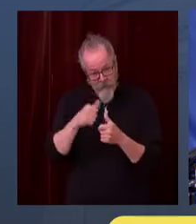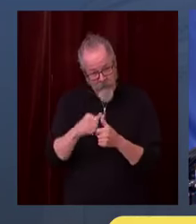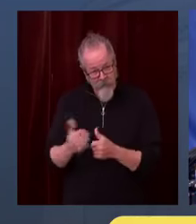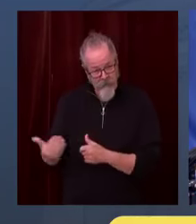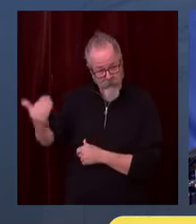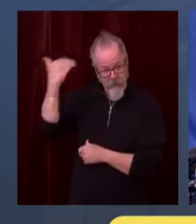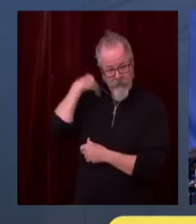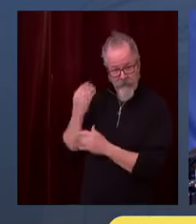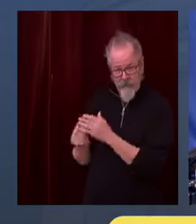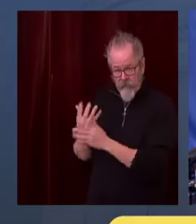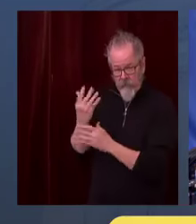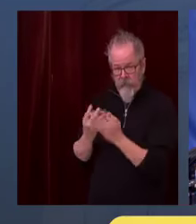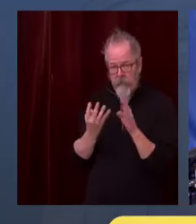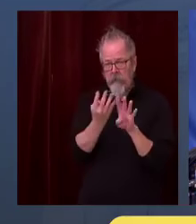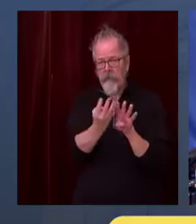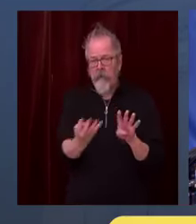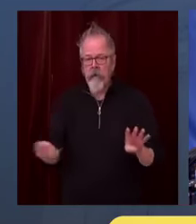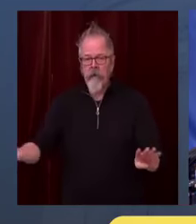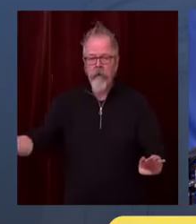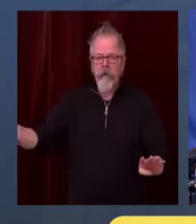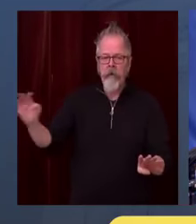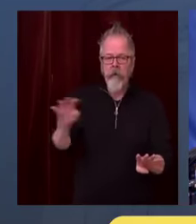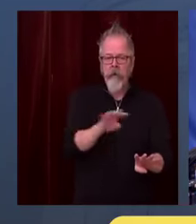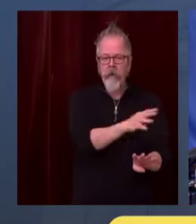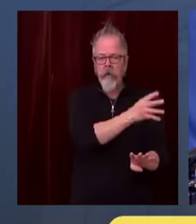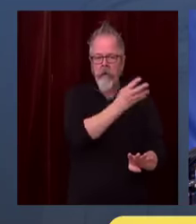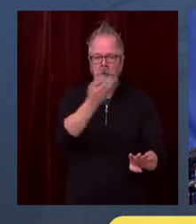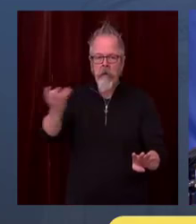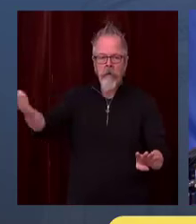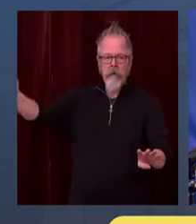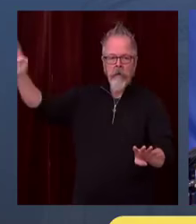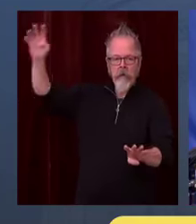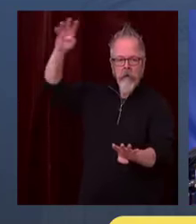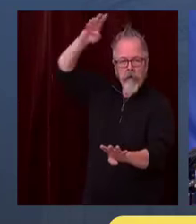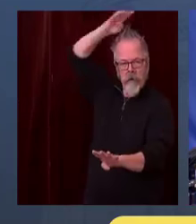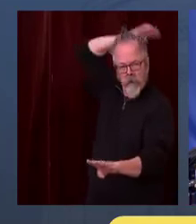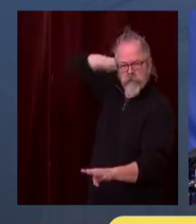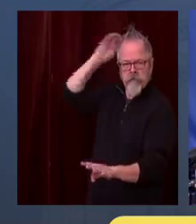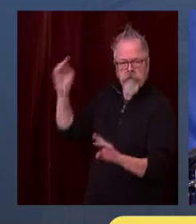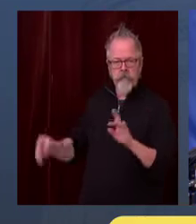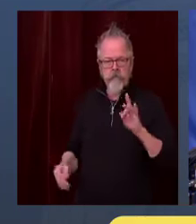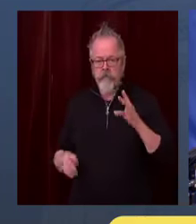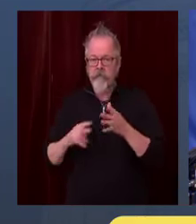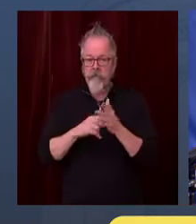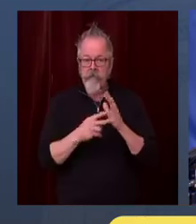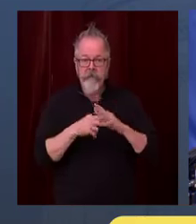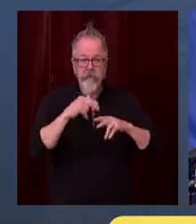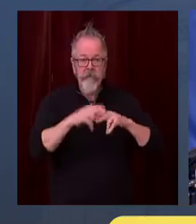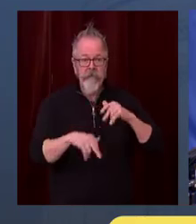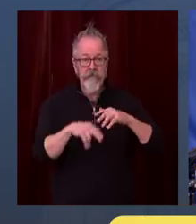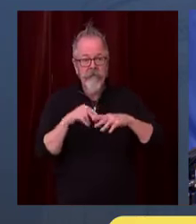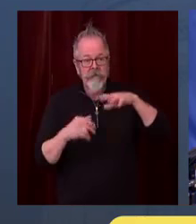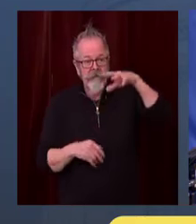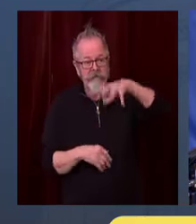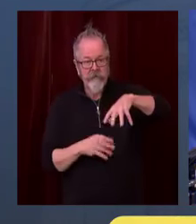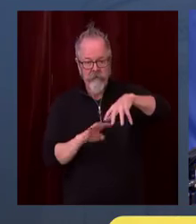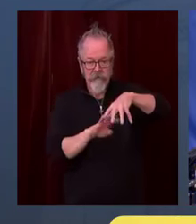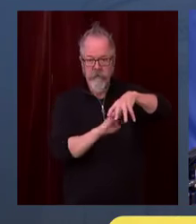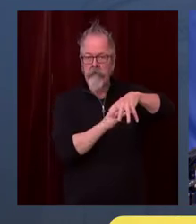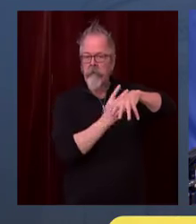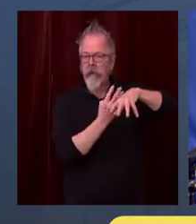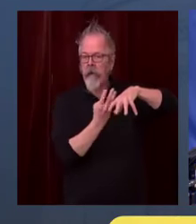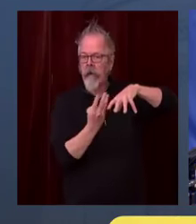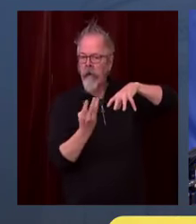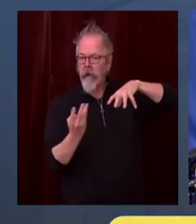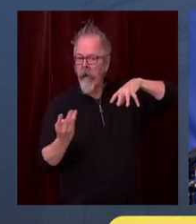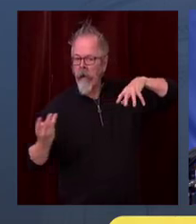now we are going into a difficult time of the year weather-wise. We had issues with seniors getting inside the stores, people with different